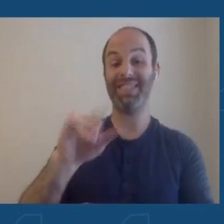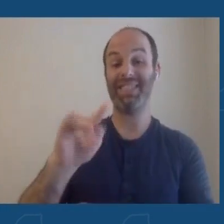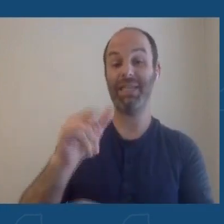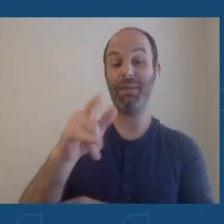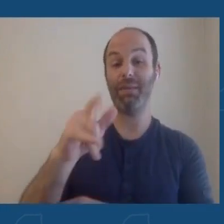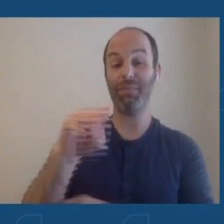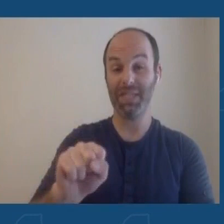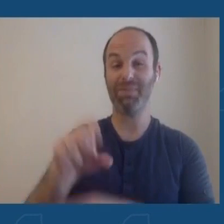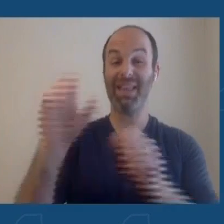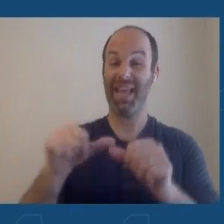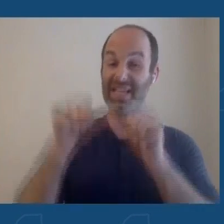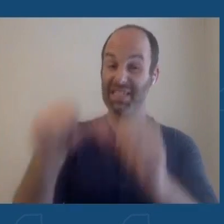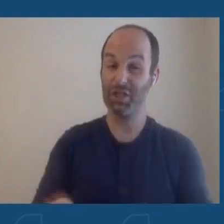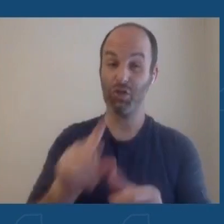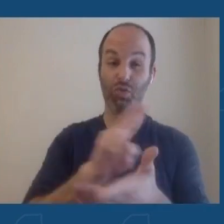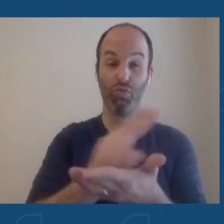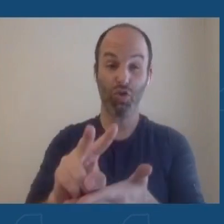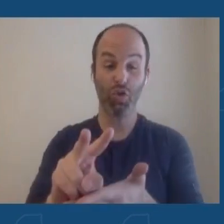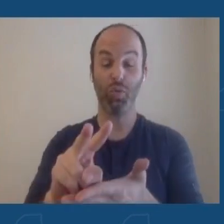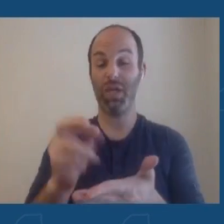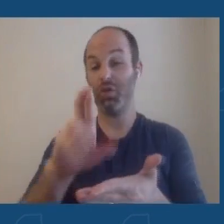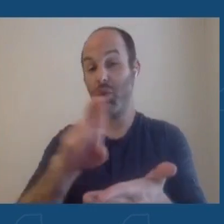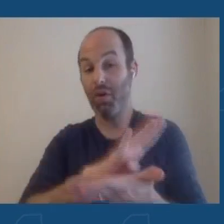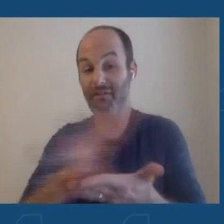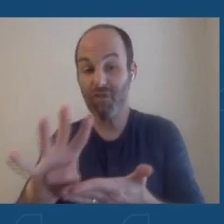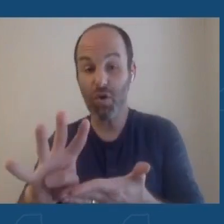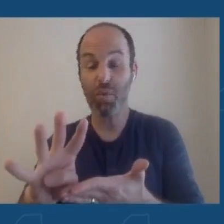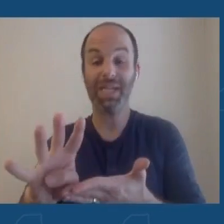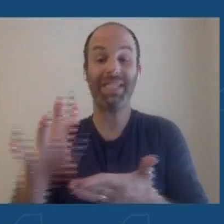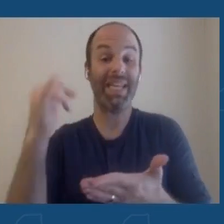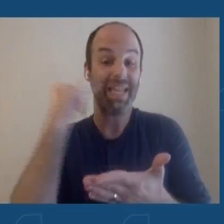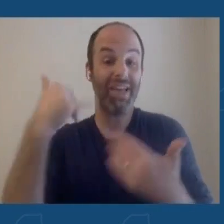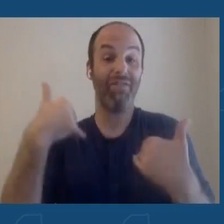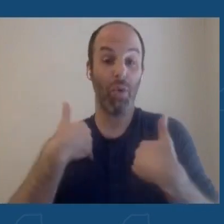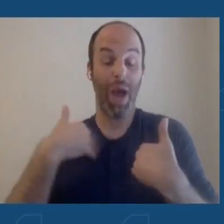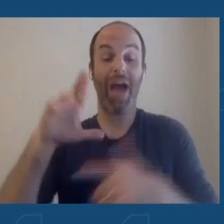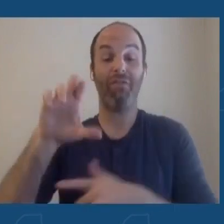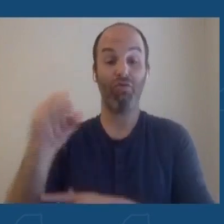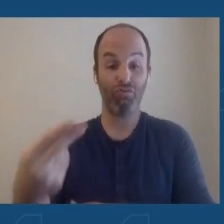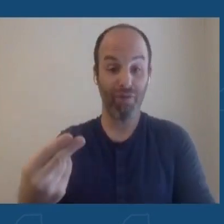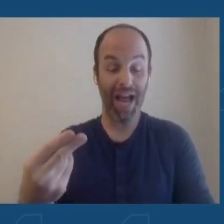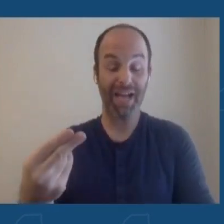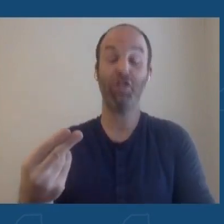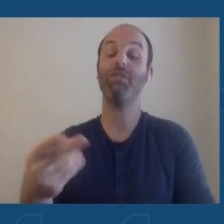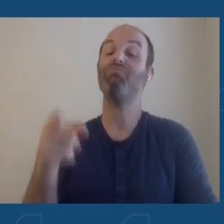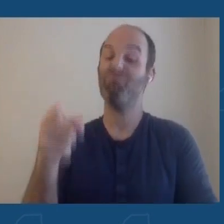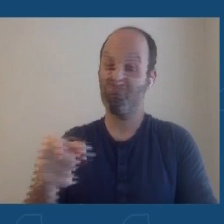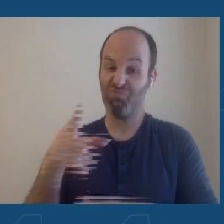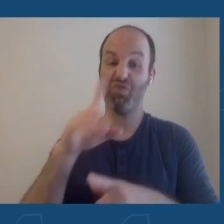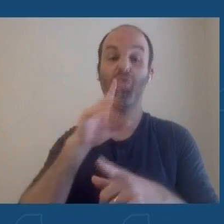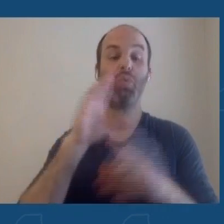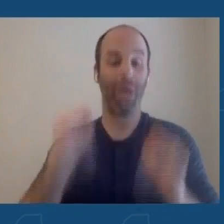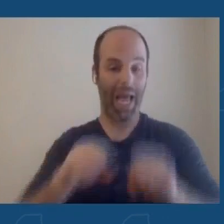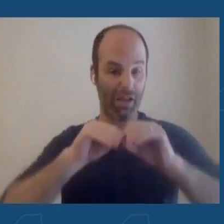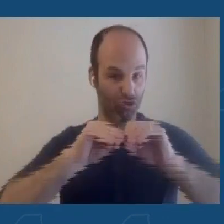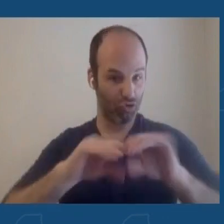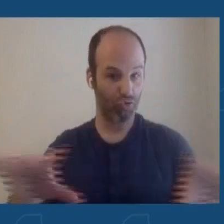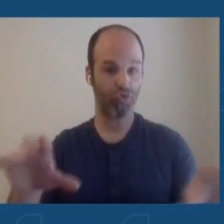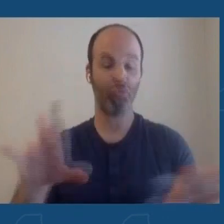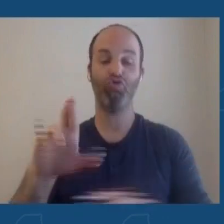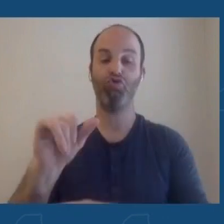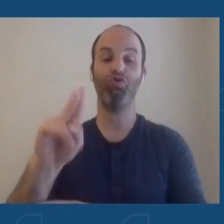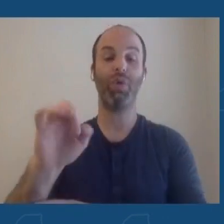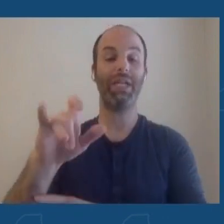long as you have a healing rash, you are contagious. You have to wait until all of the pustules have